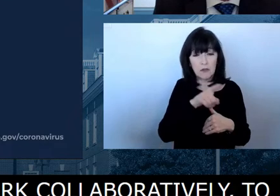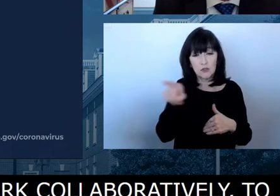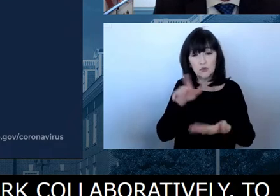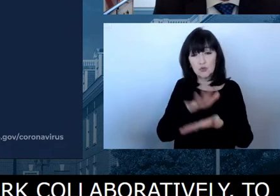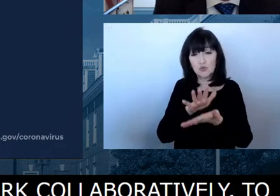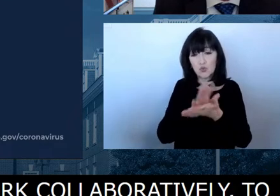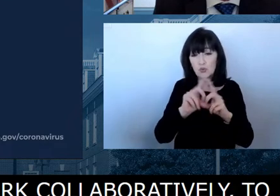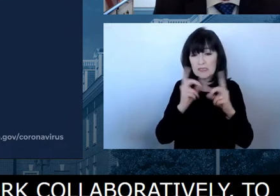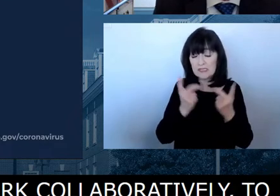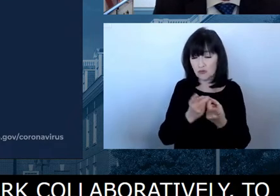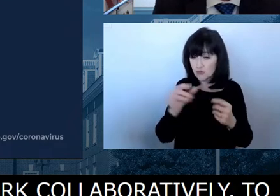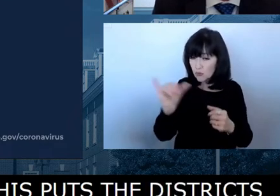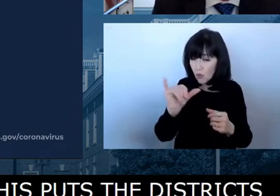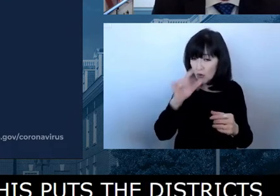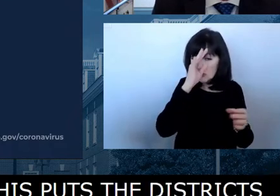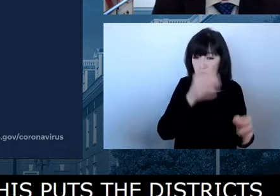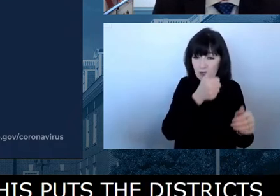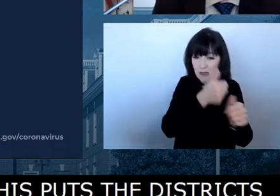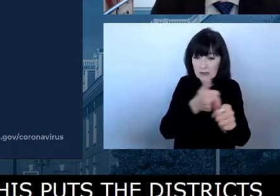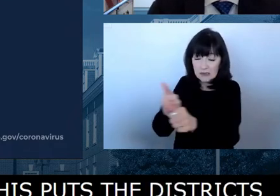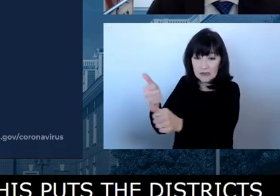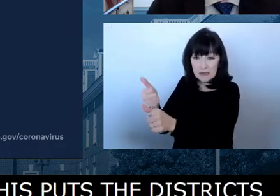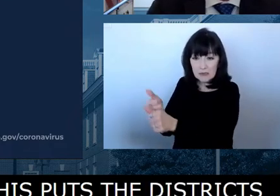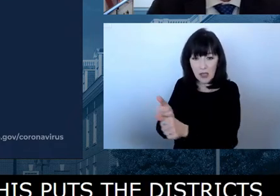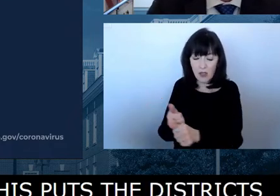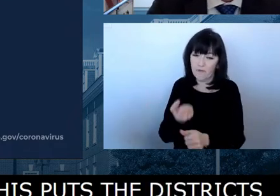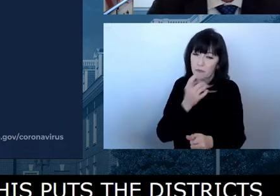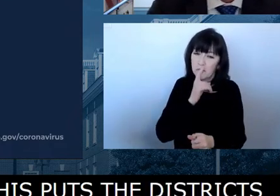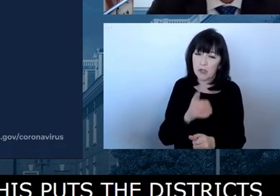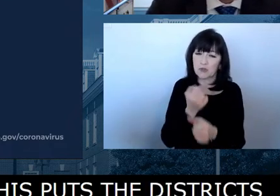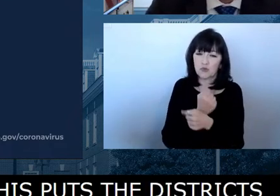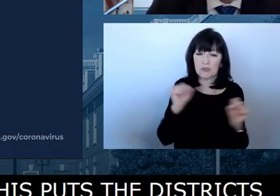kids there. That is critically important.